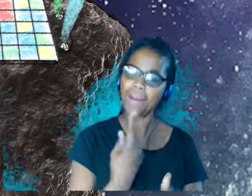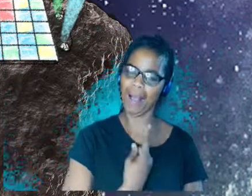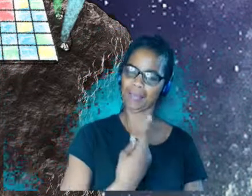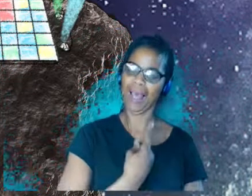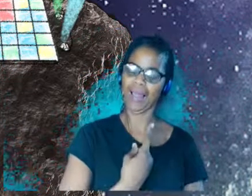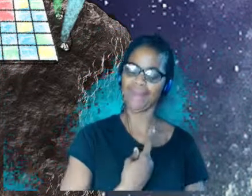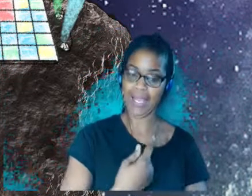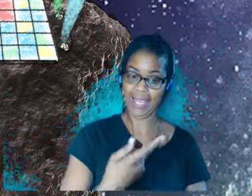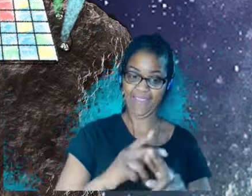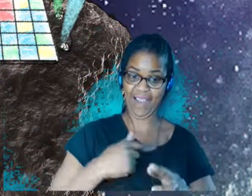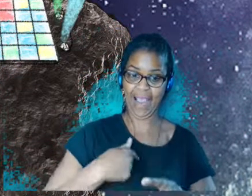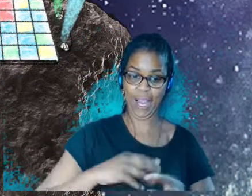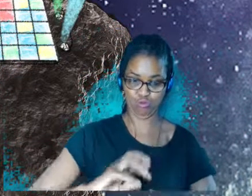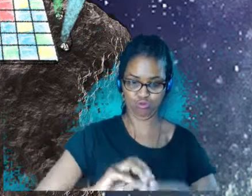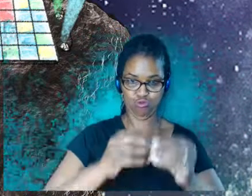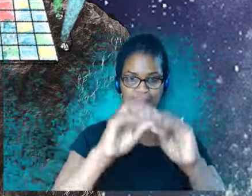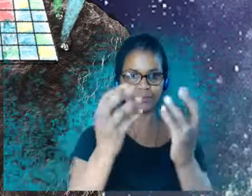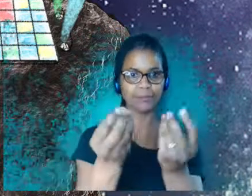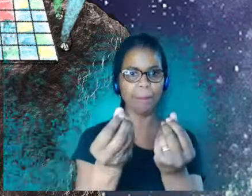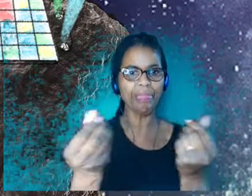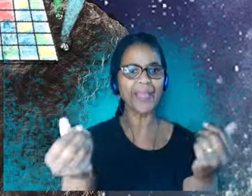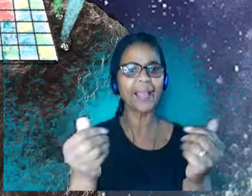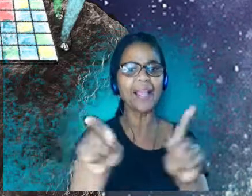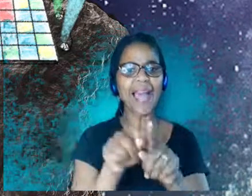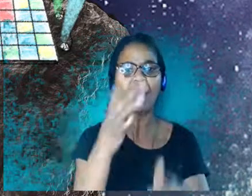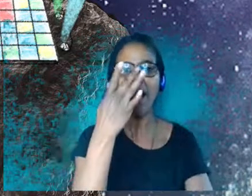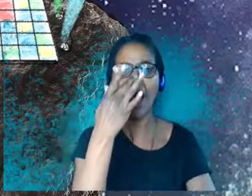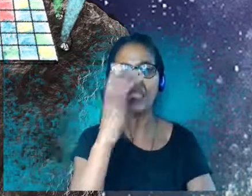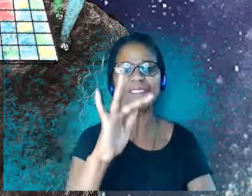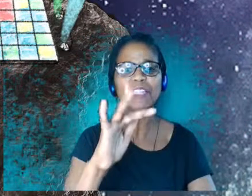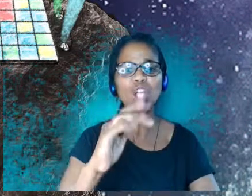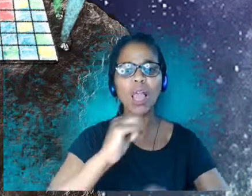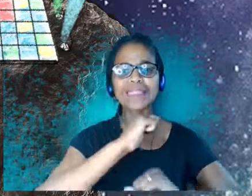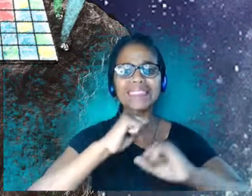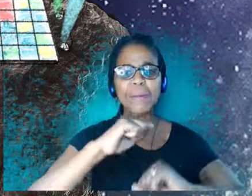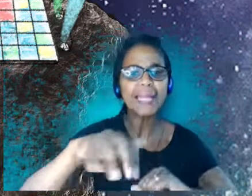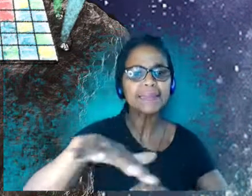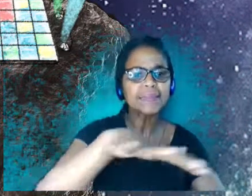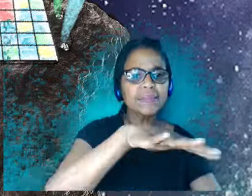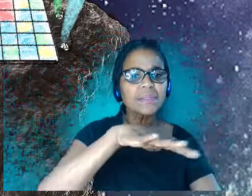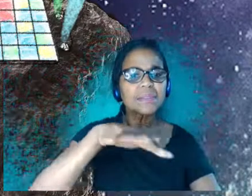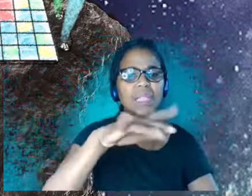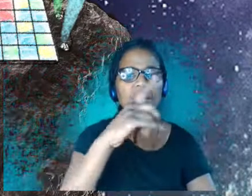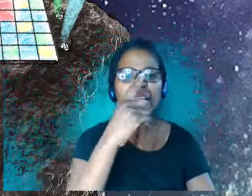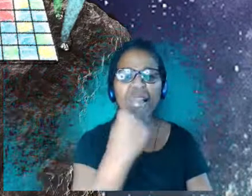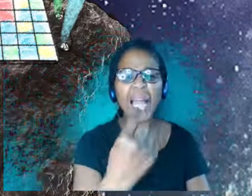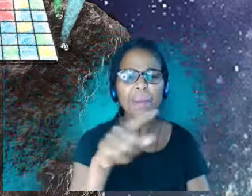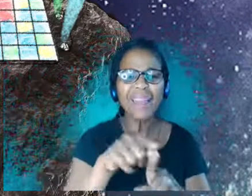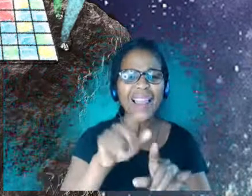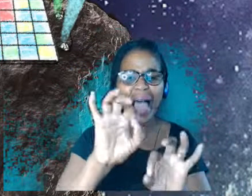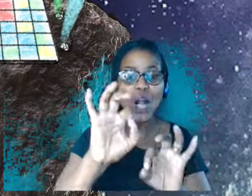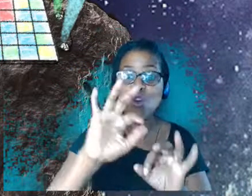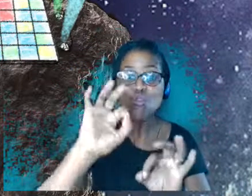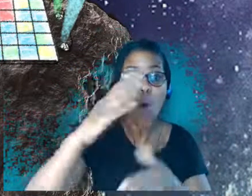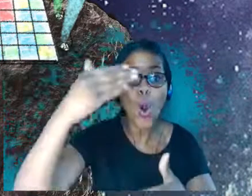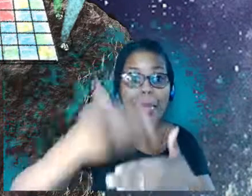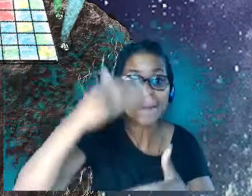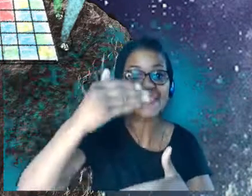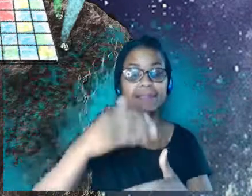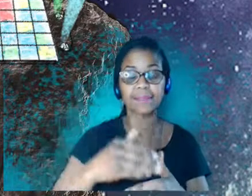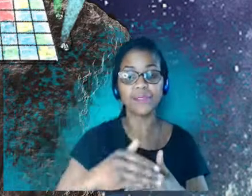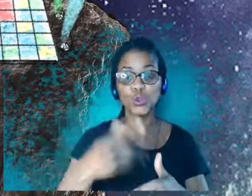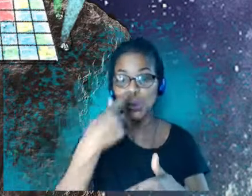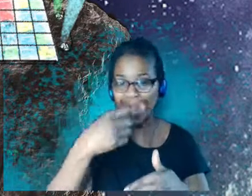the great thing about the virtual space is it could essentially be limitless. You can